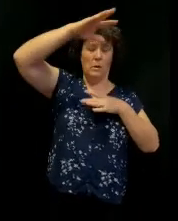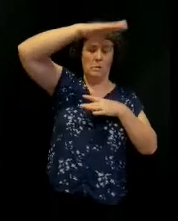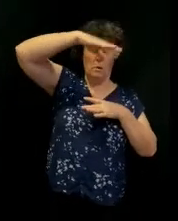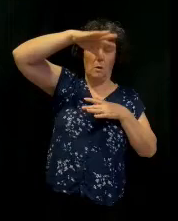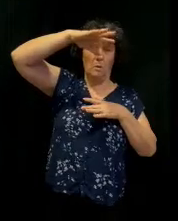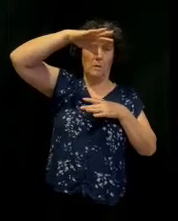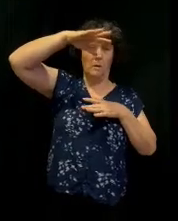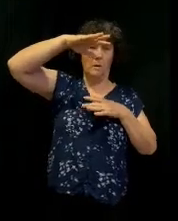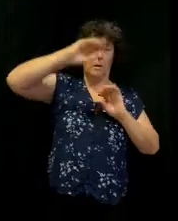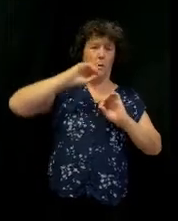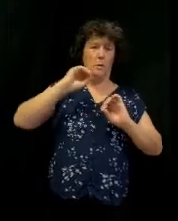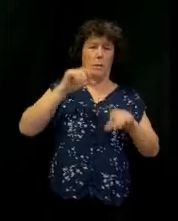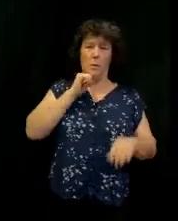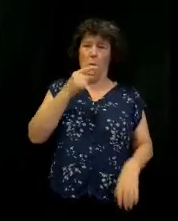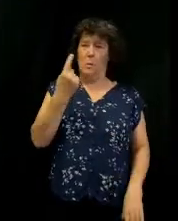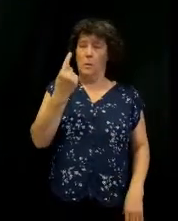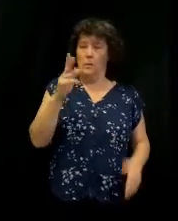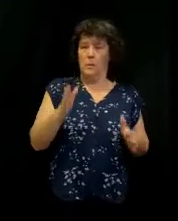But no one saw that ark.